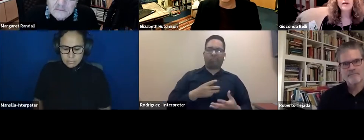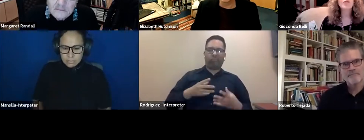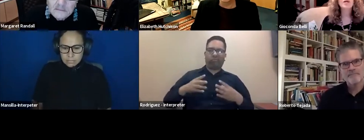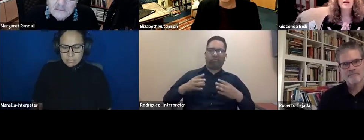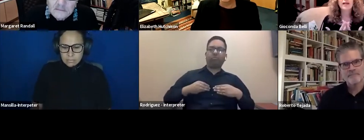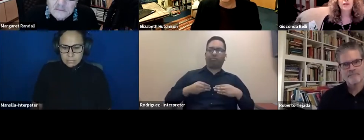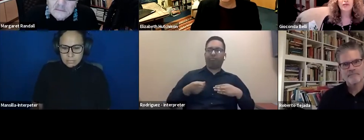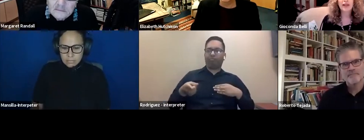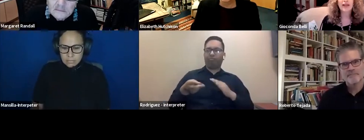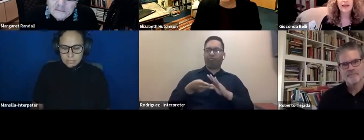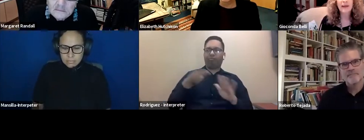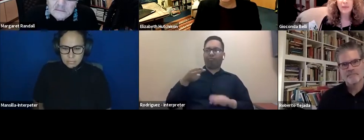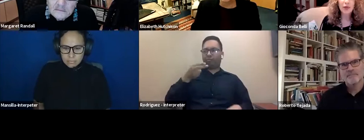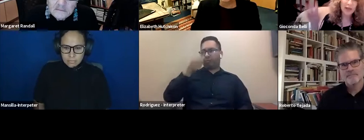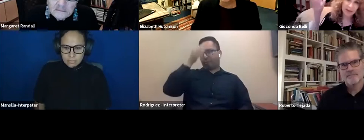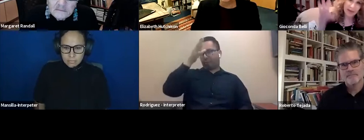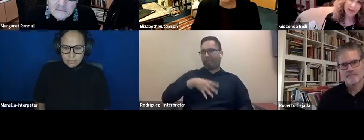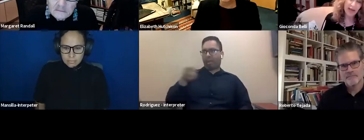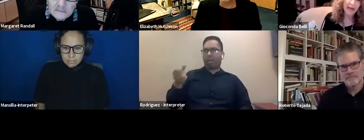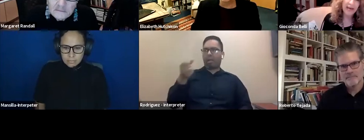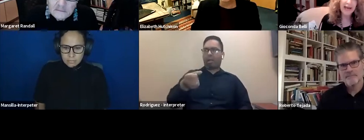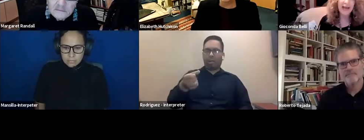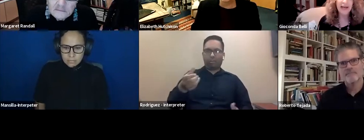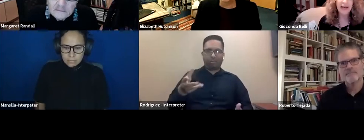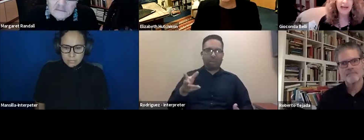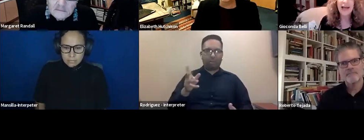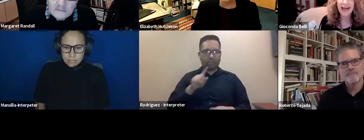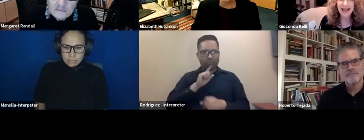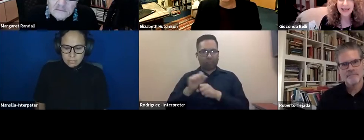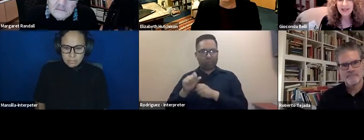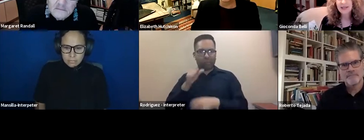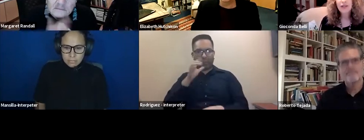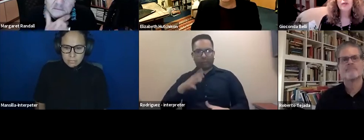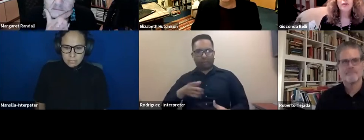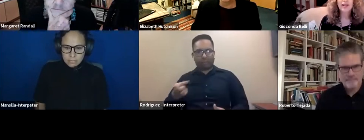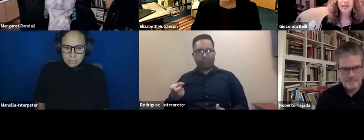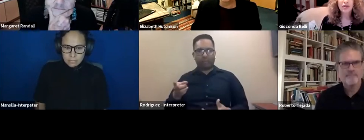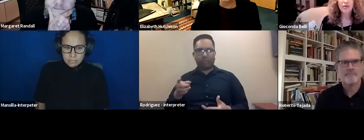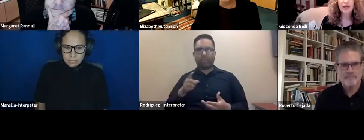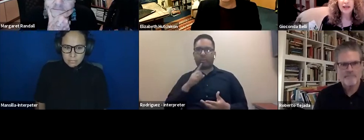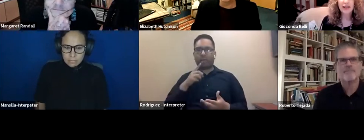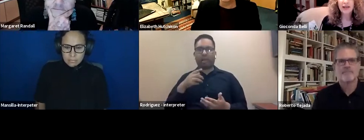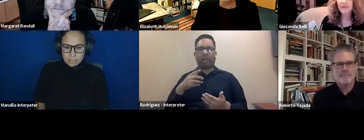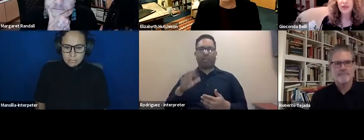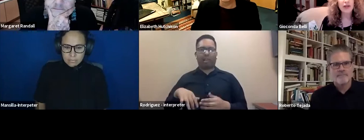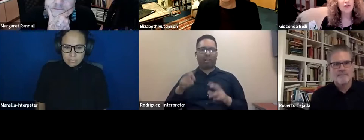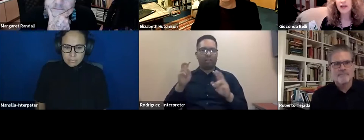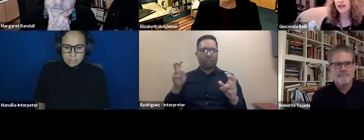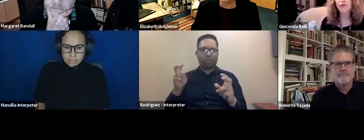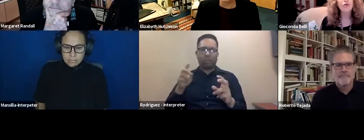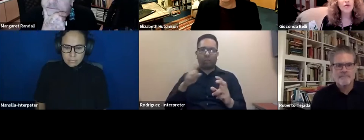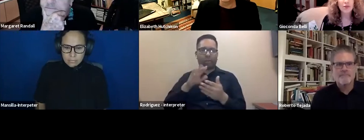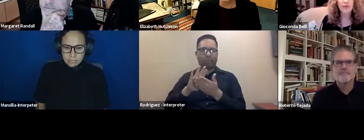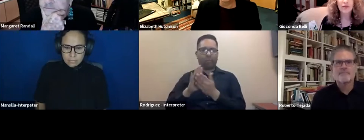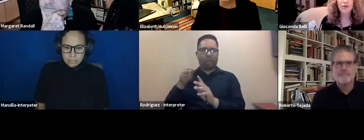and so that kind of put a, a light on the issue, and they